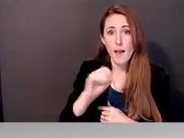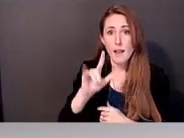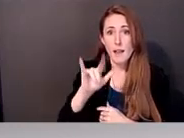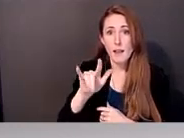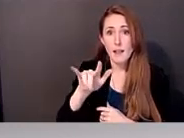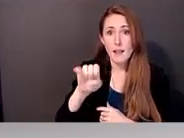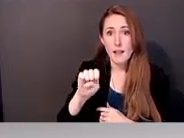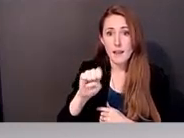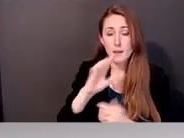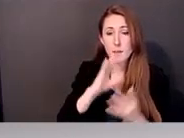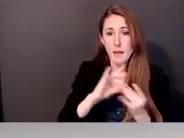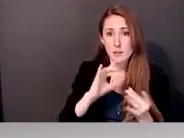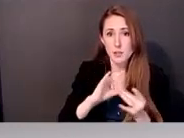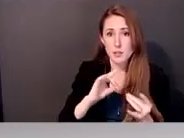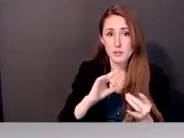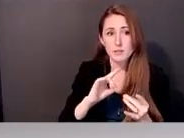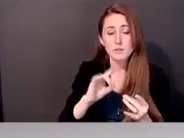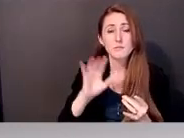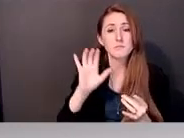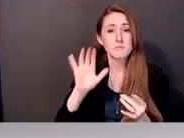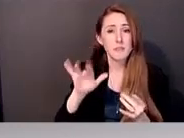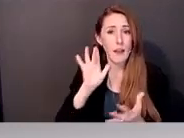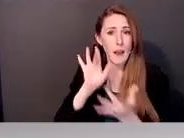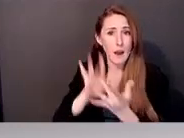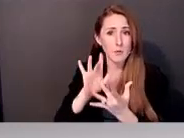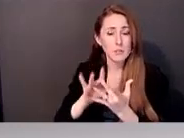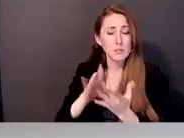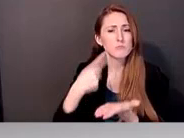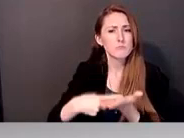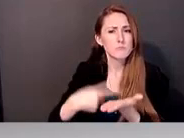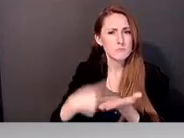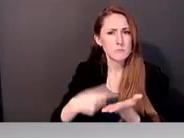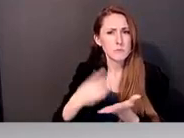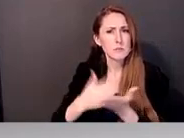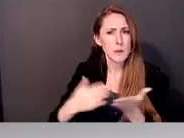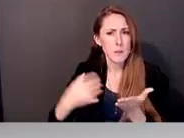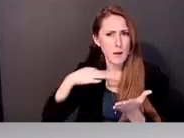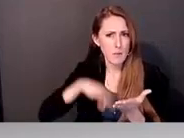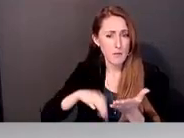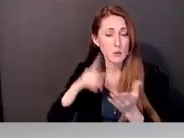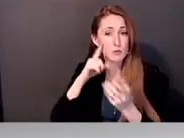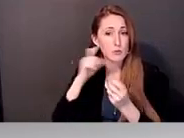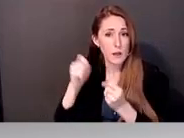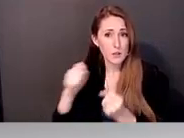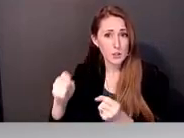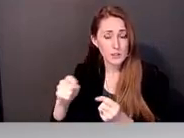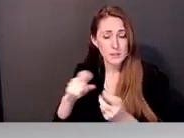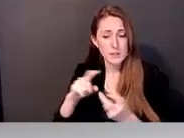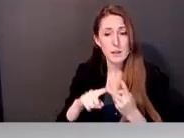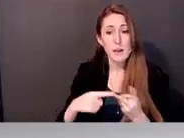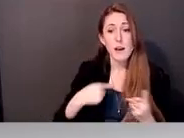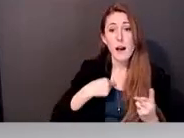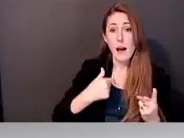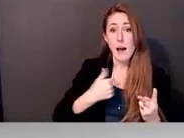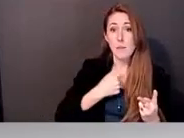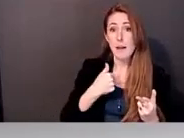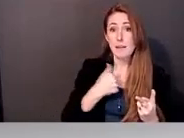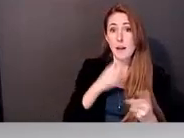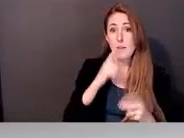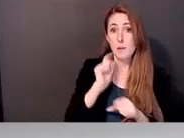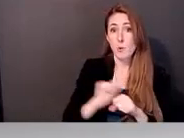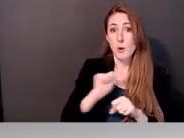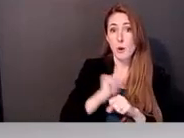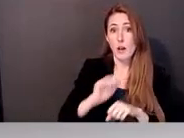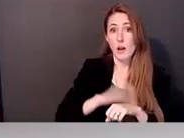of, um, some strategies that would be helpful. Um, I myself am working on that as well.